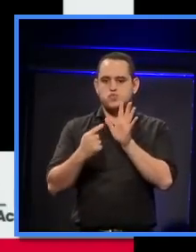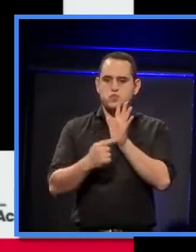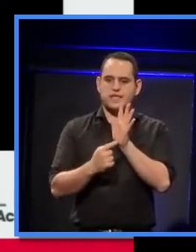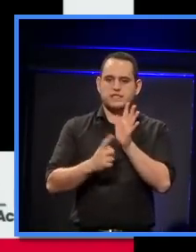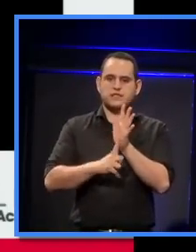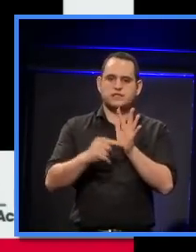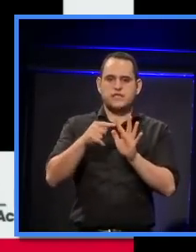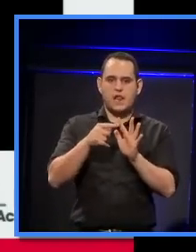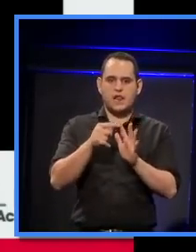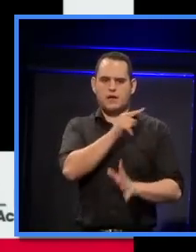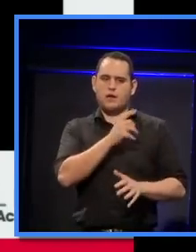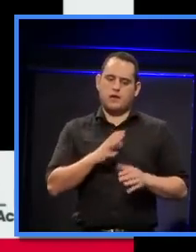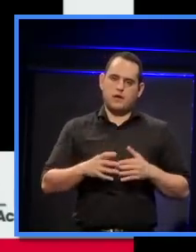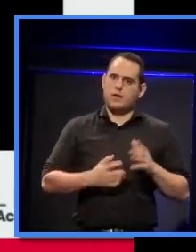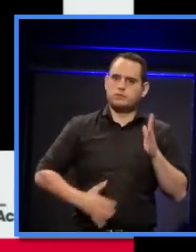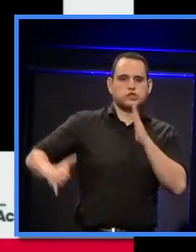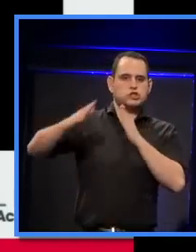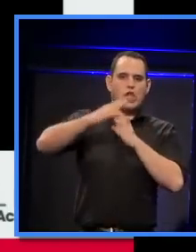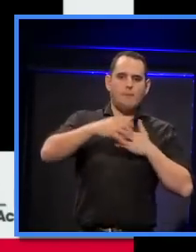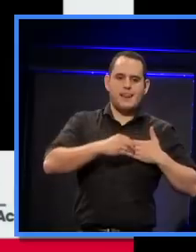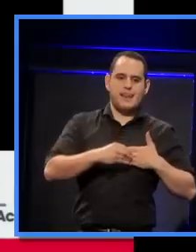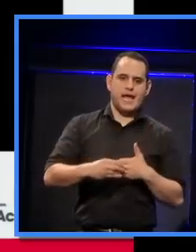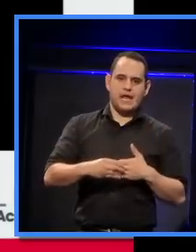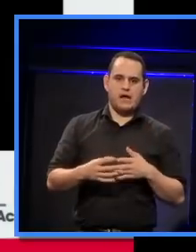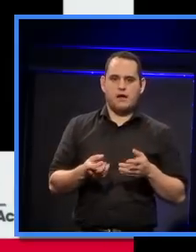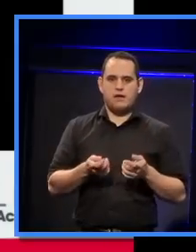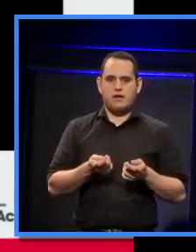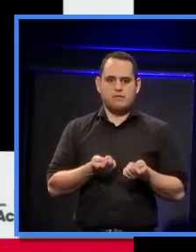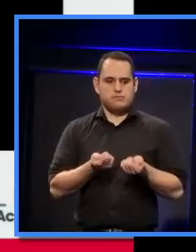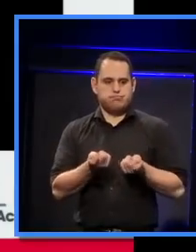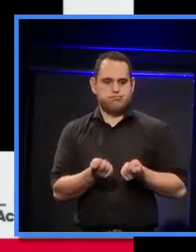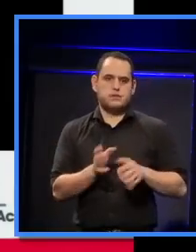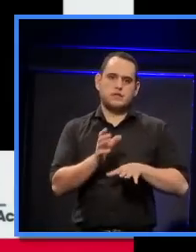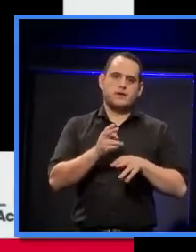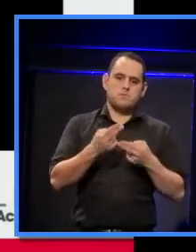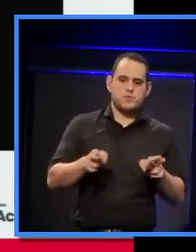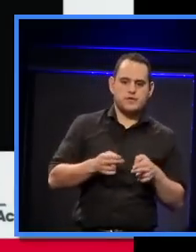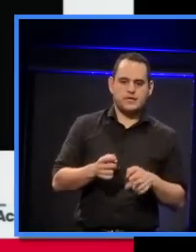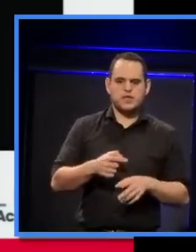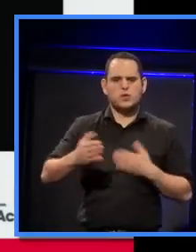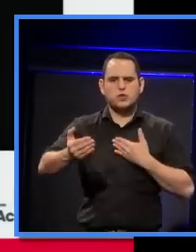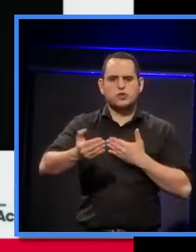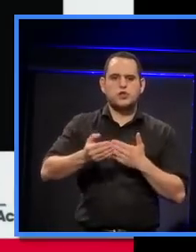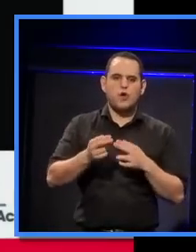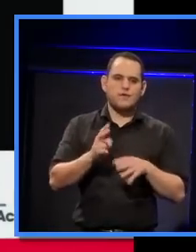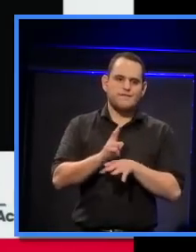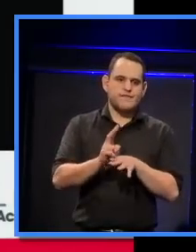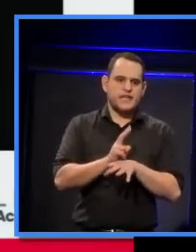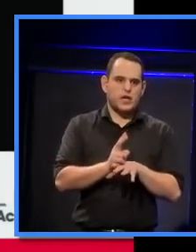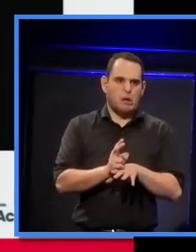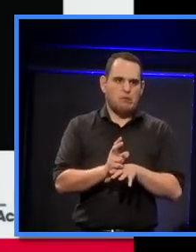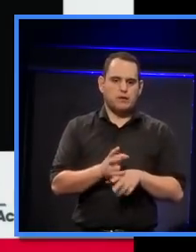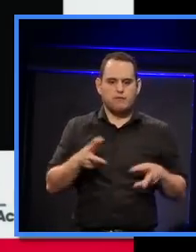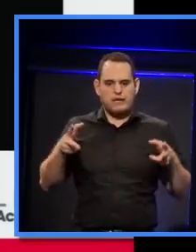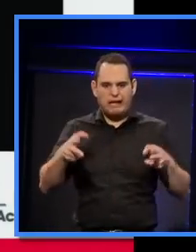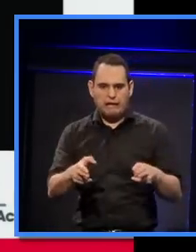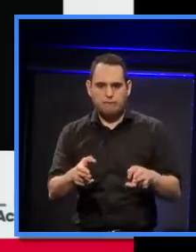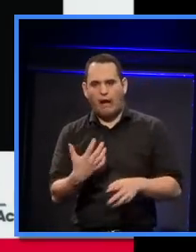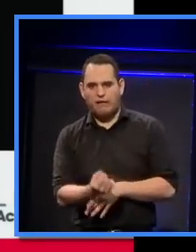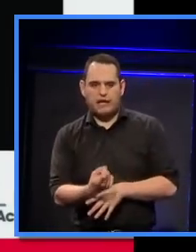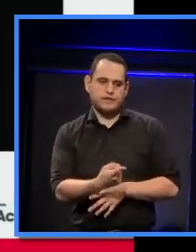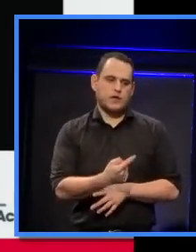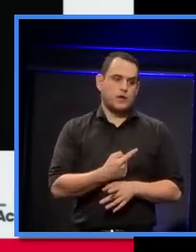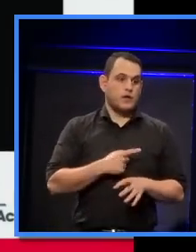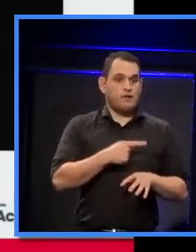conducts the Berlin Philharmonic, and we've just got a short video clip of him. They obviously played there